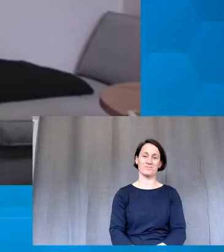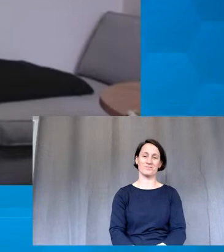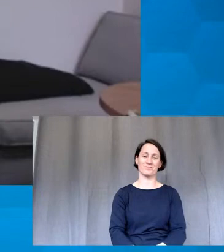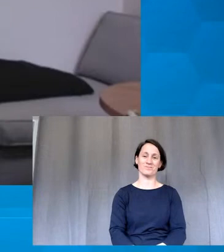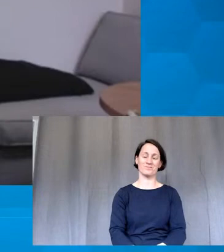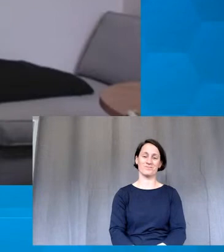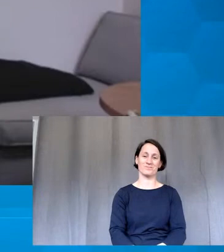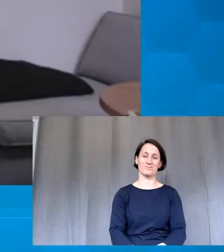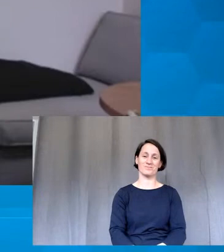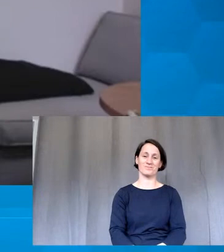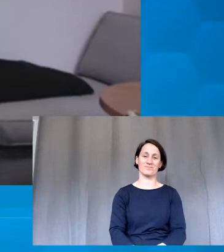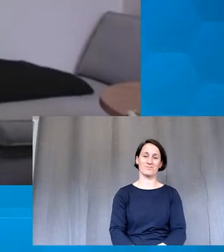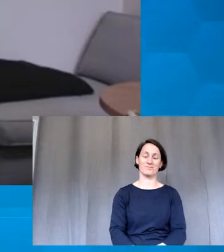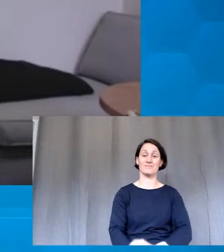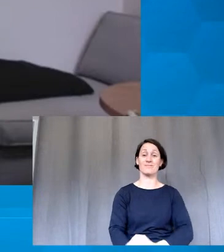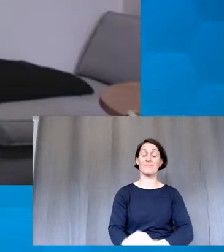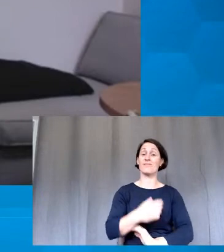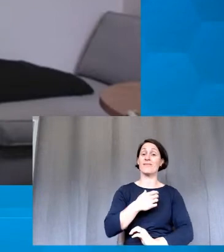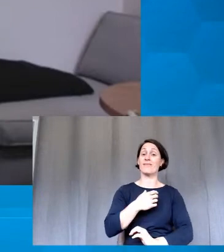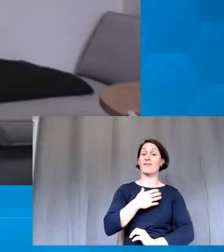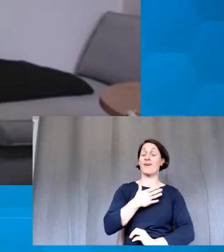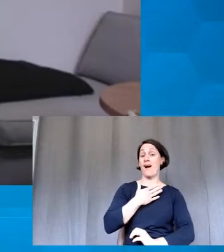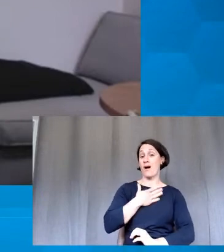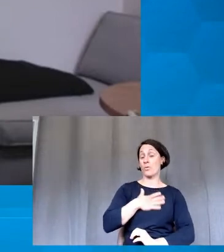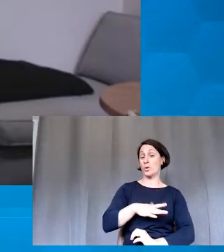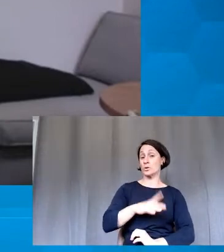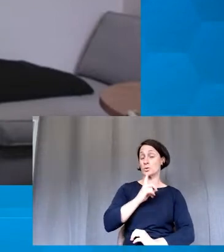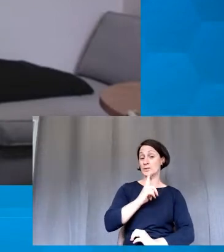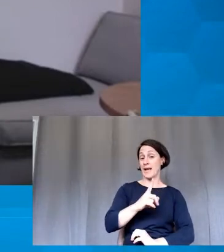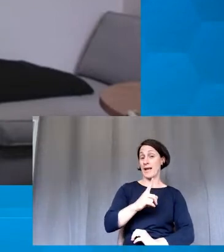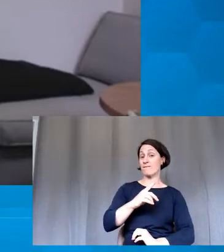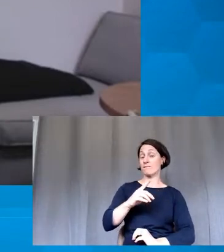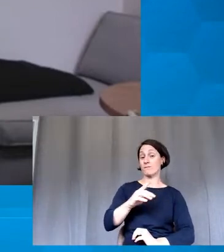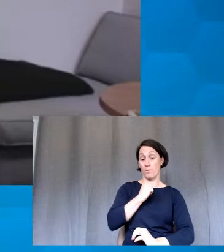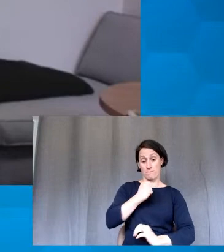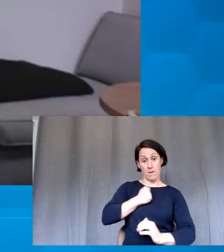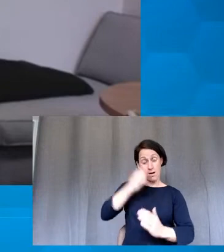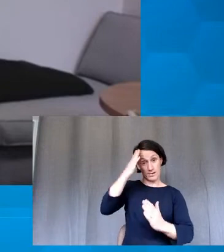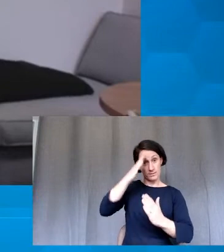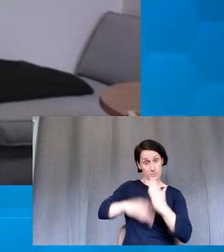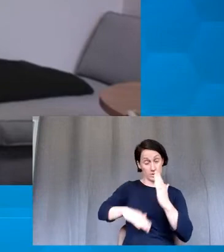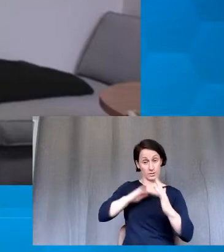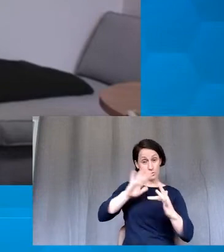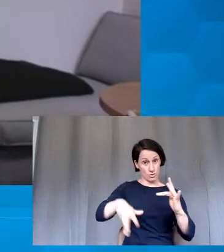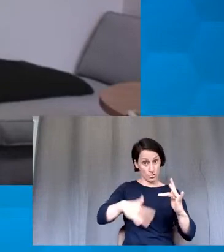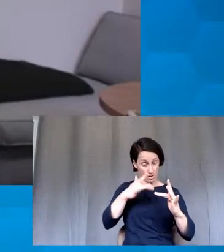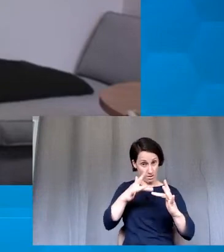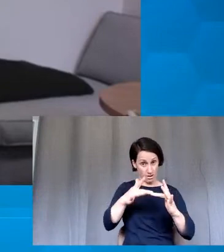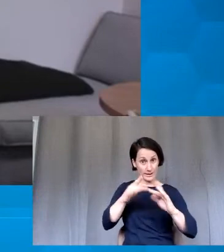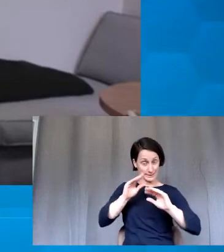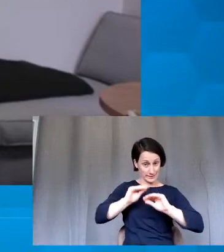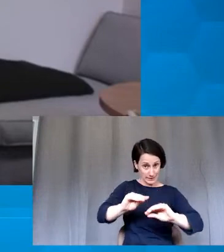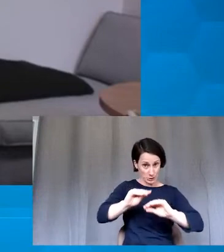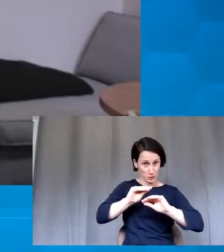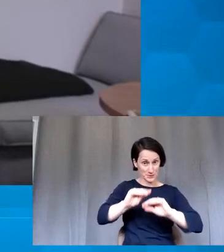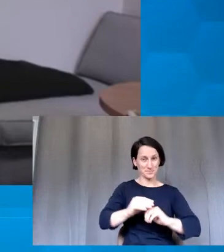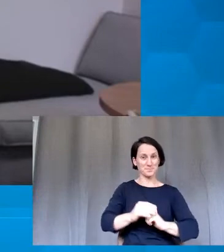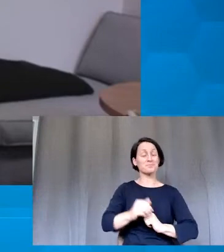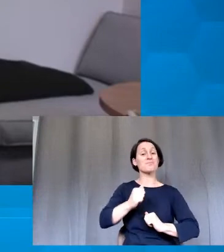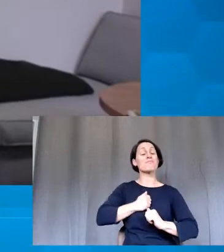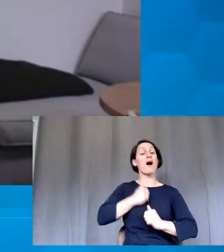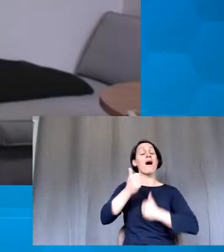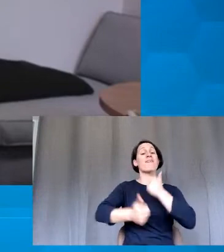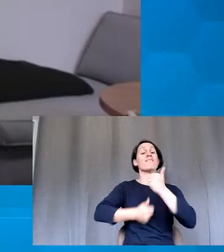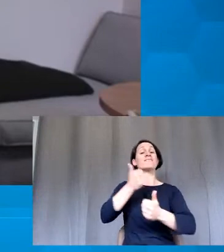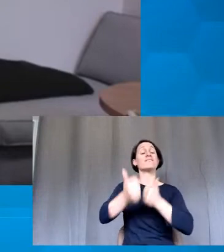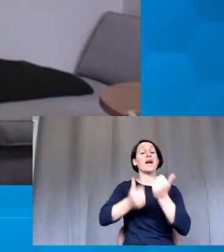I just want to say really quickly on my own experience with going online, taking my very favorite course out of all the